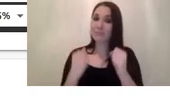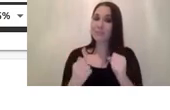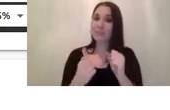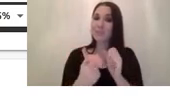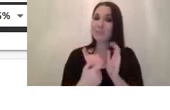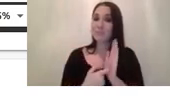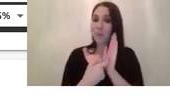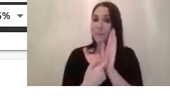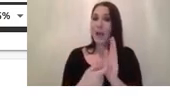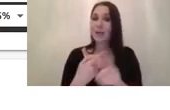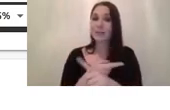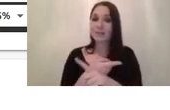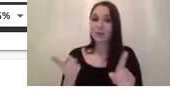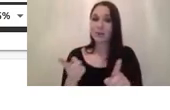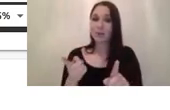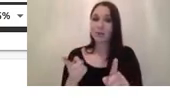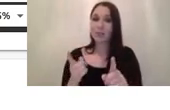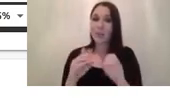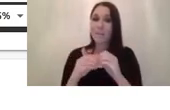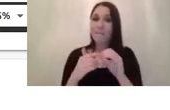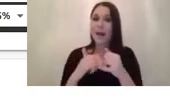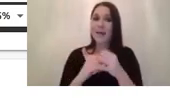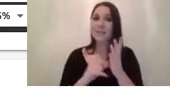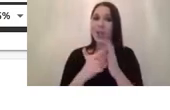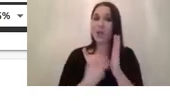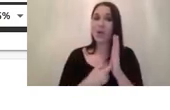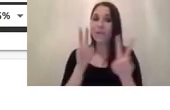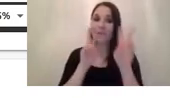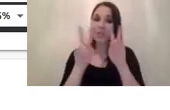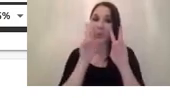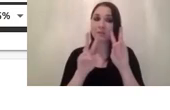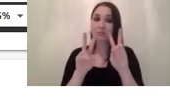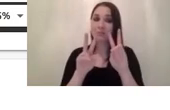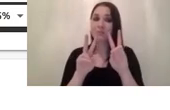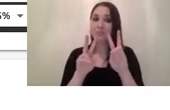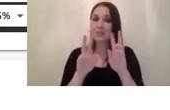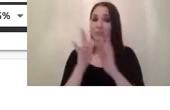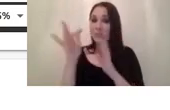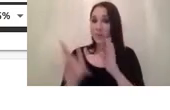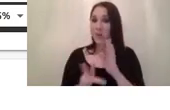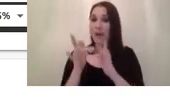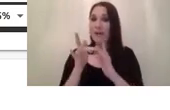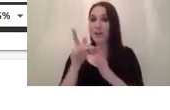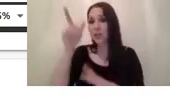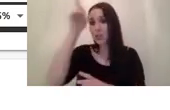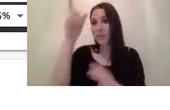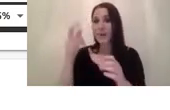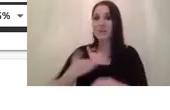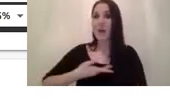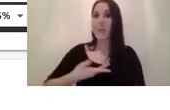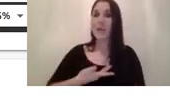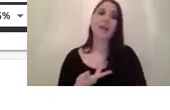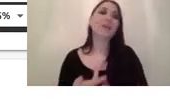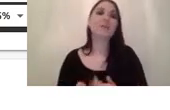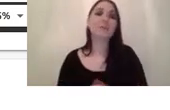um the vision campus of basler a german company turns out that there are a lot